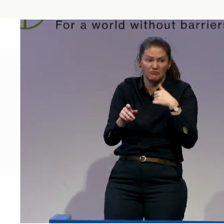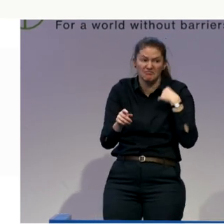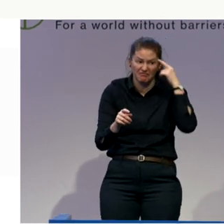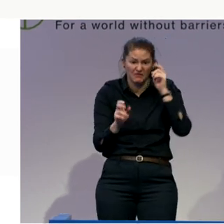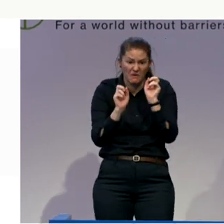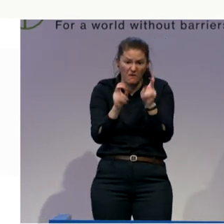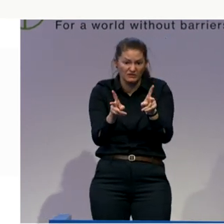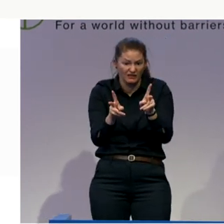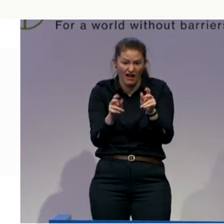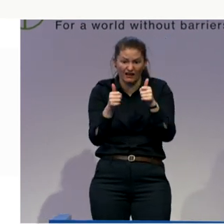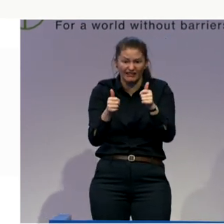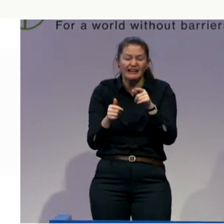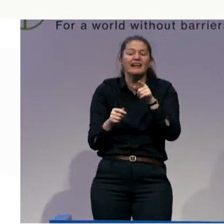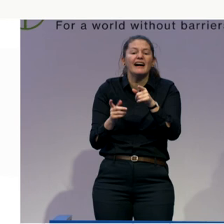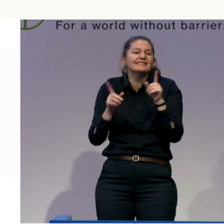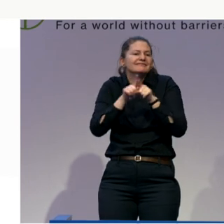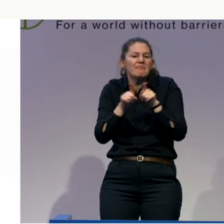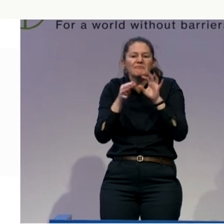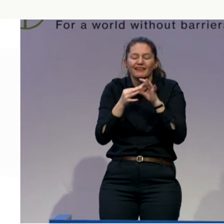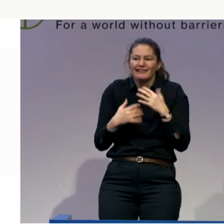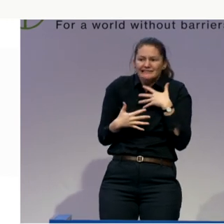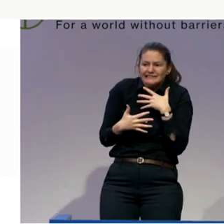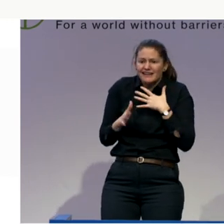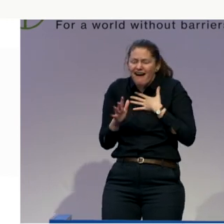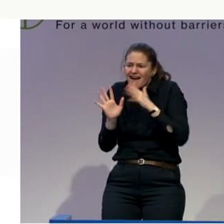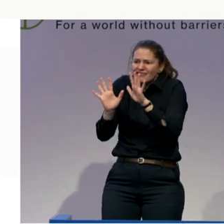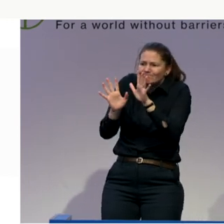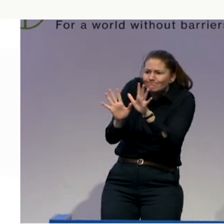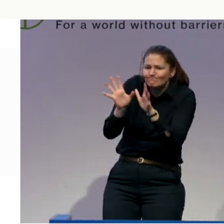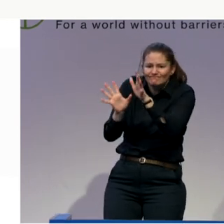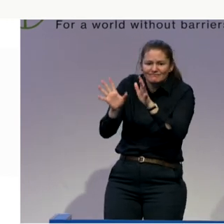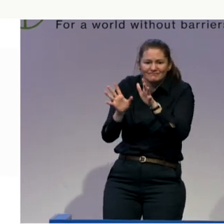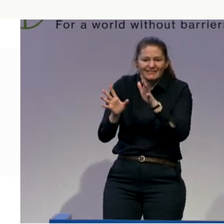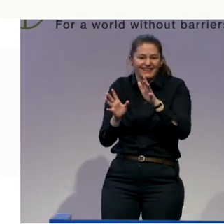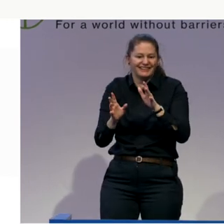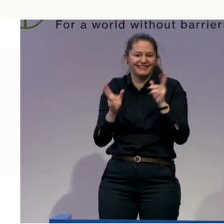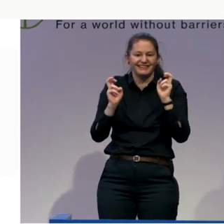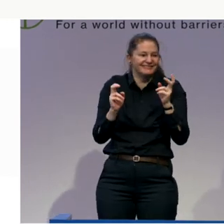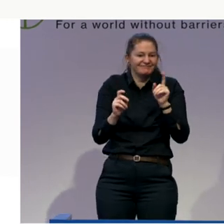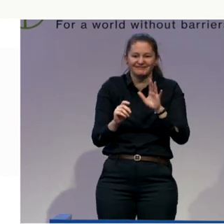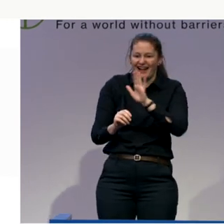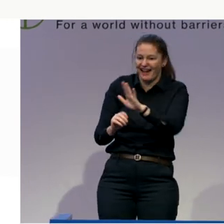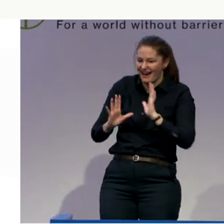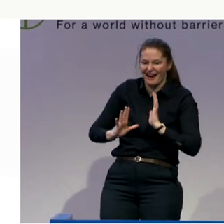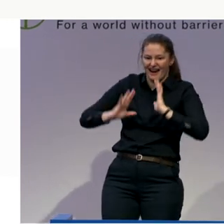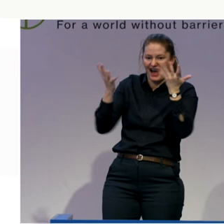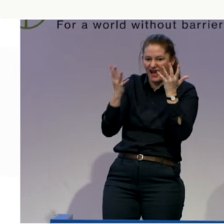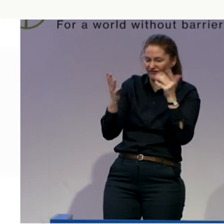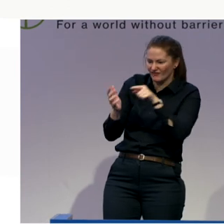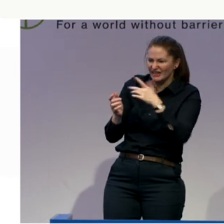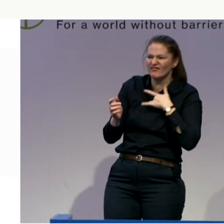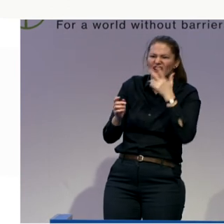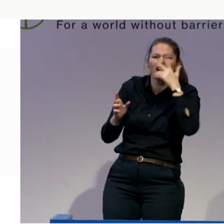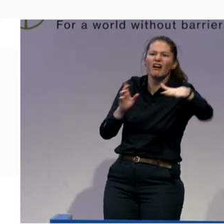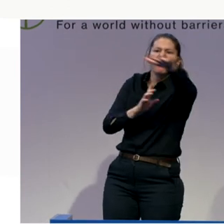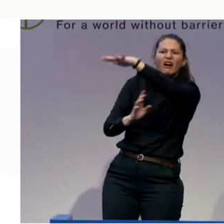so-called independent living will make their child vulnerable. I imagine, I'm hypothesizing, there is something there in